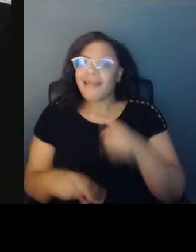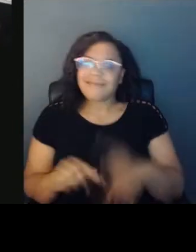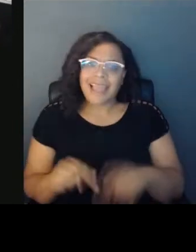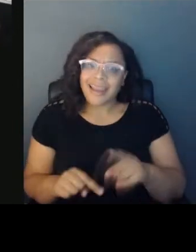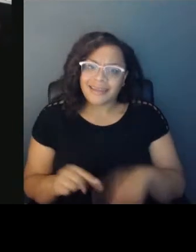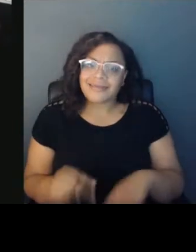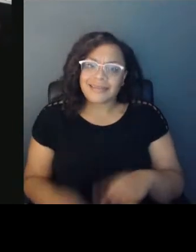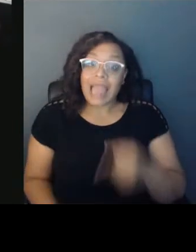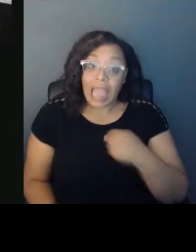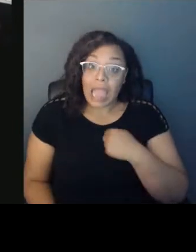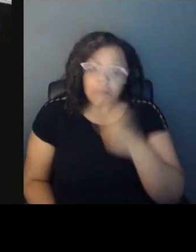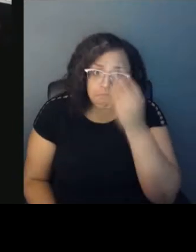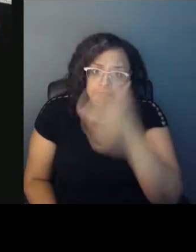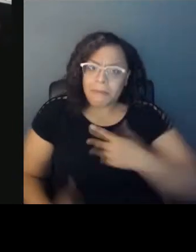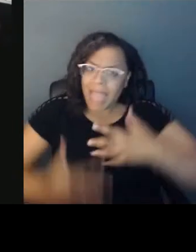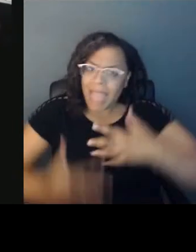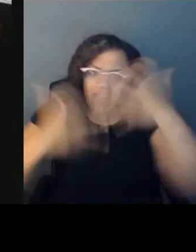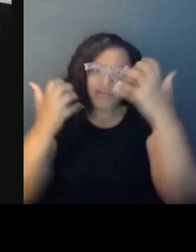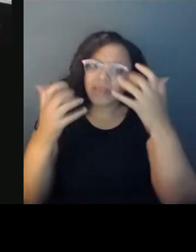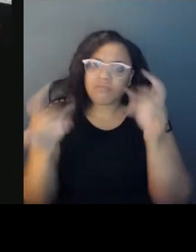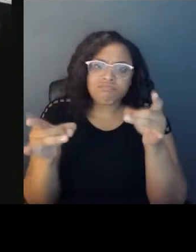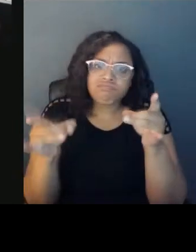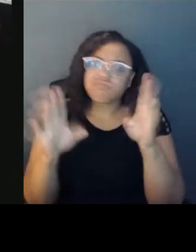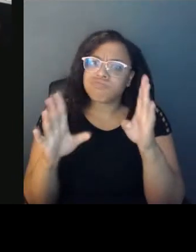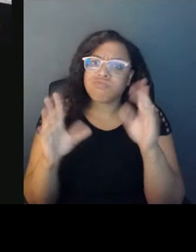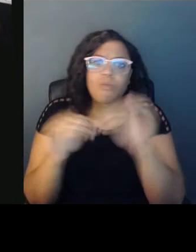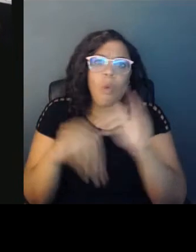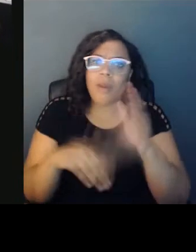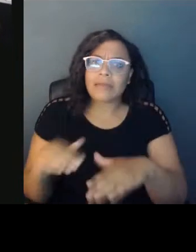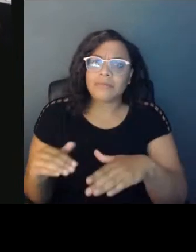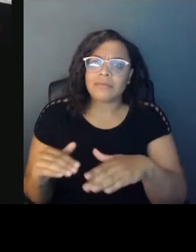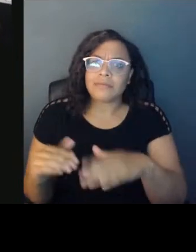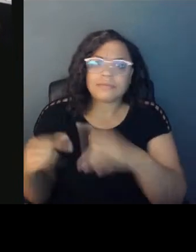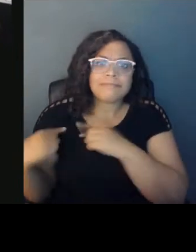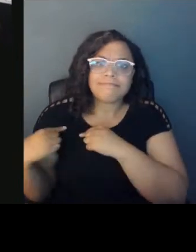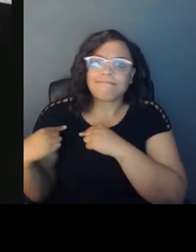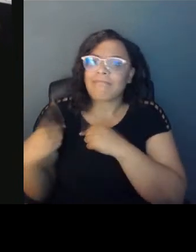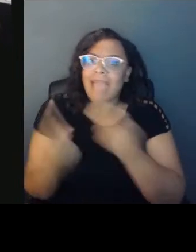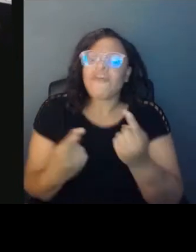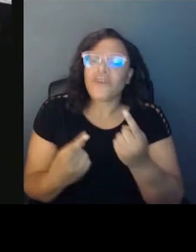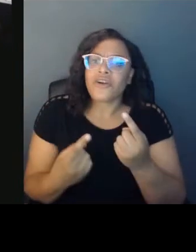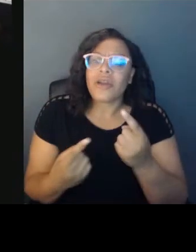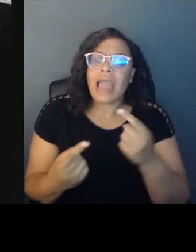more than I am despaired or sad.